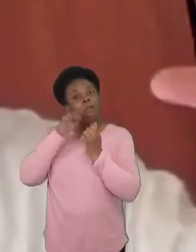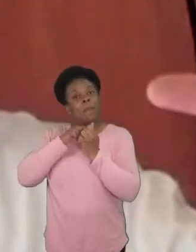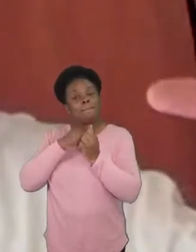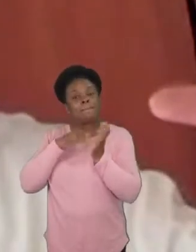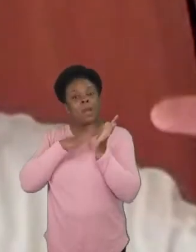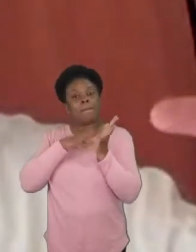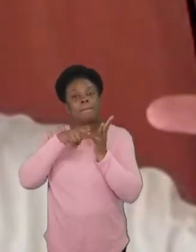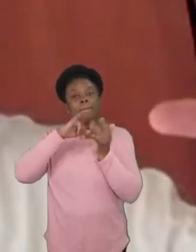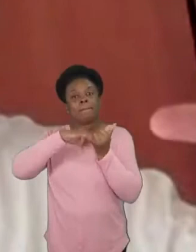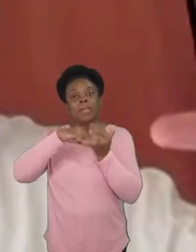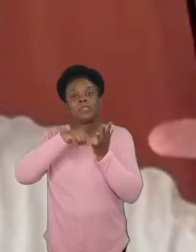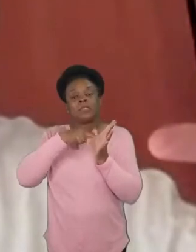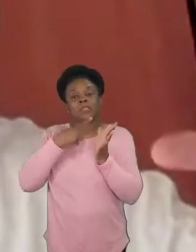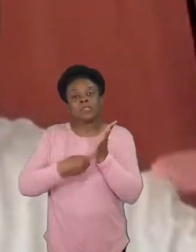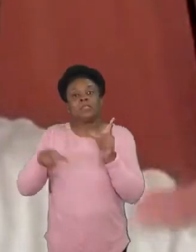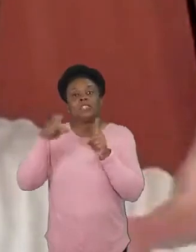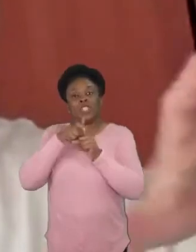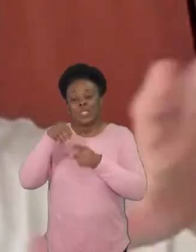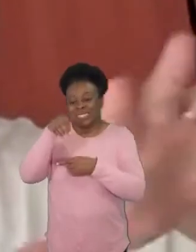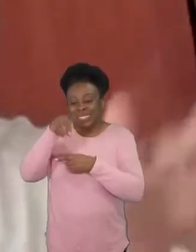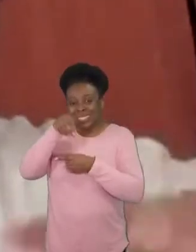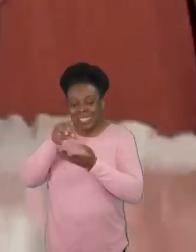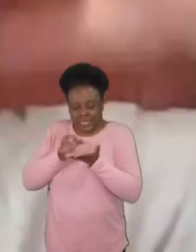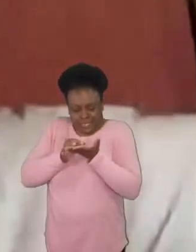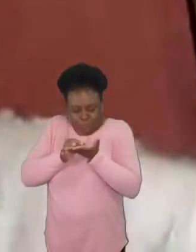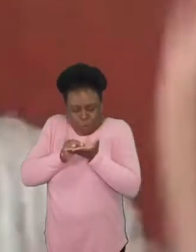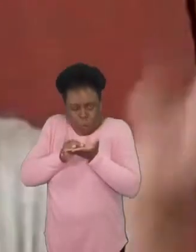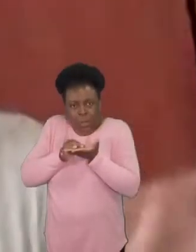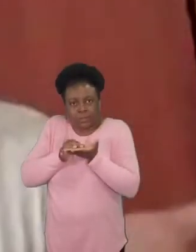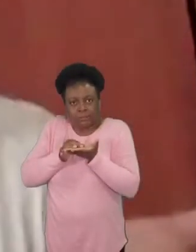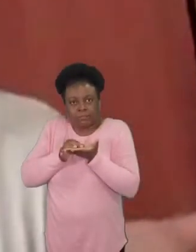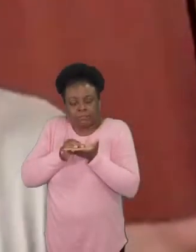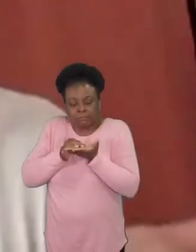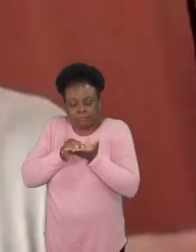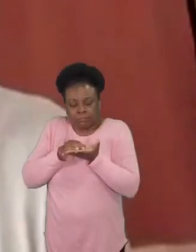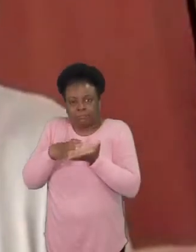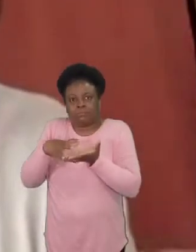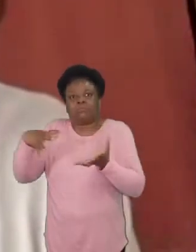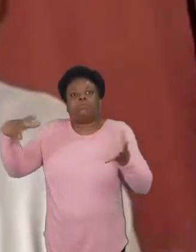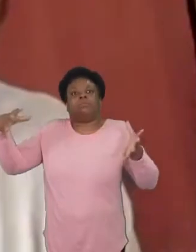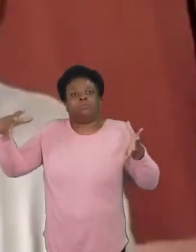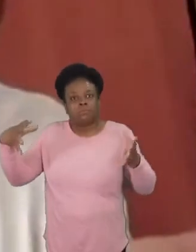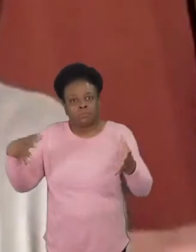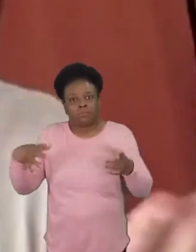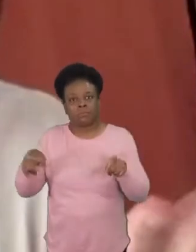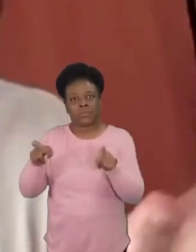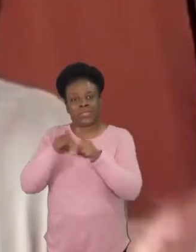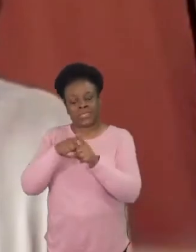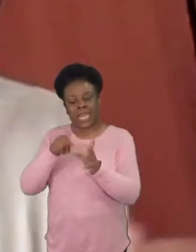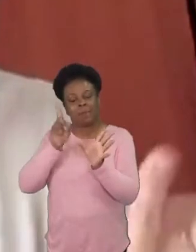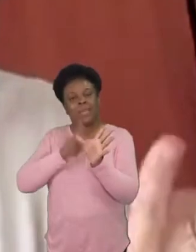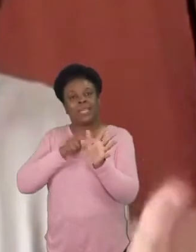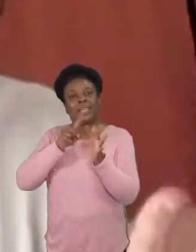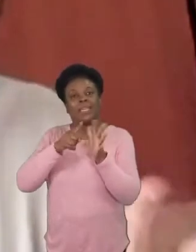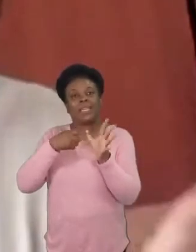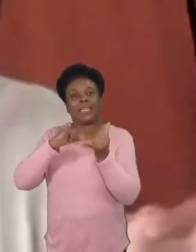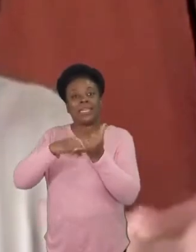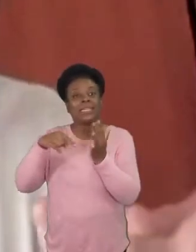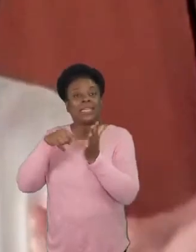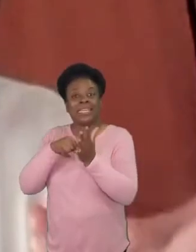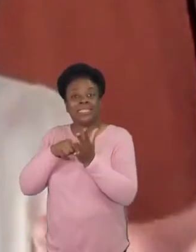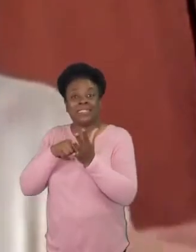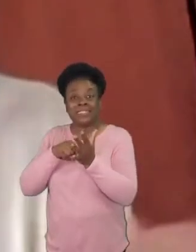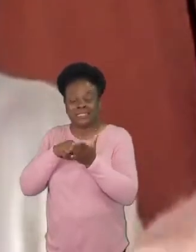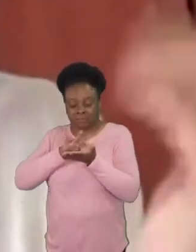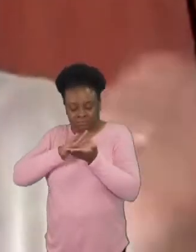um it's it's not like um this towering thing but it's more uh this wonderful image